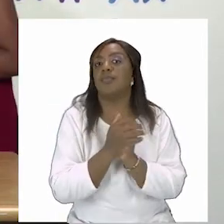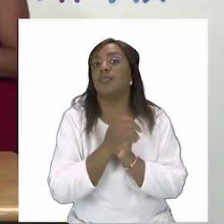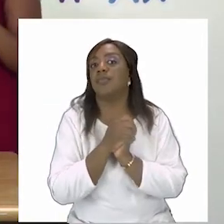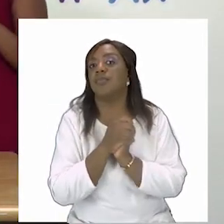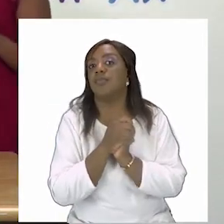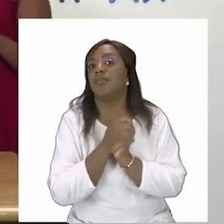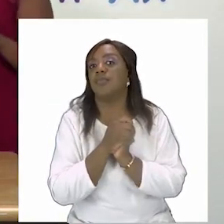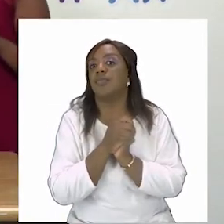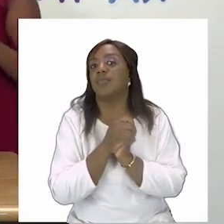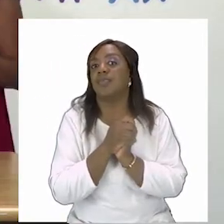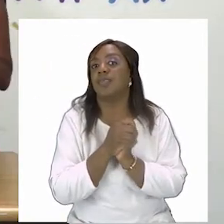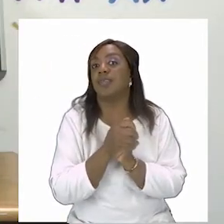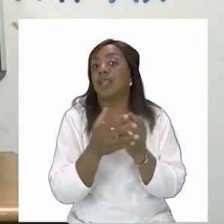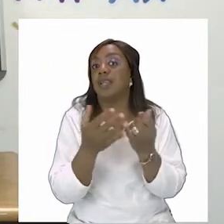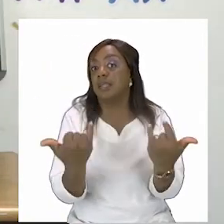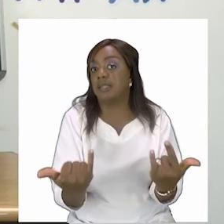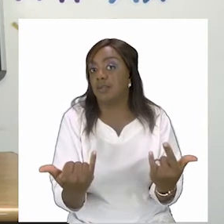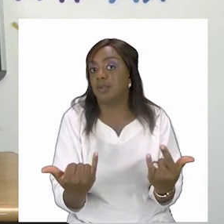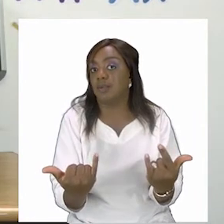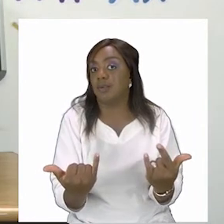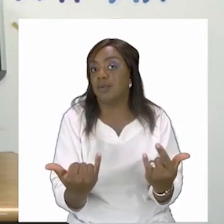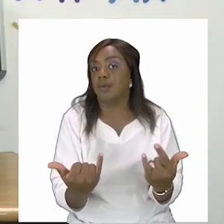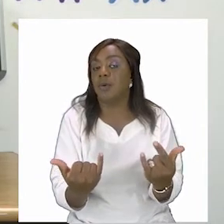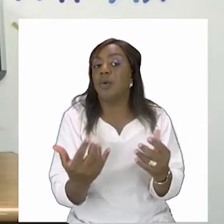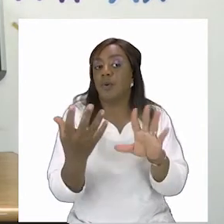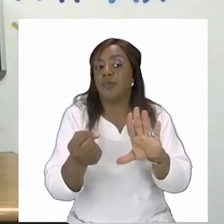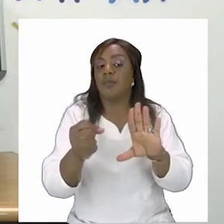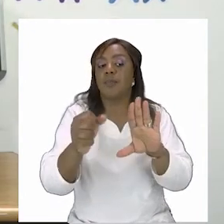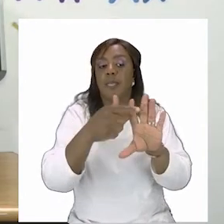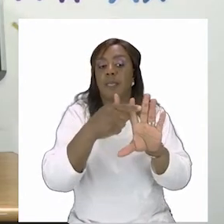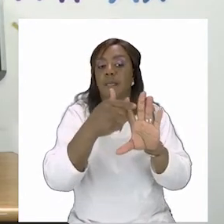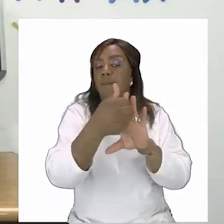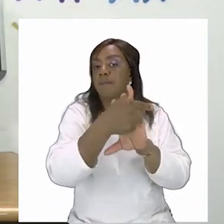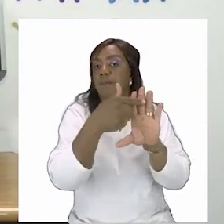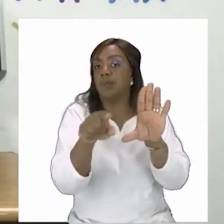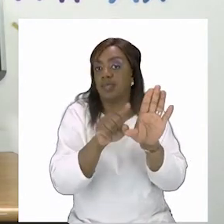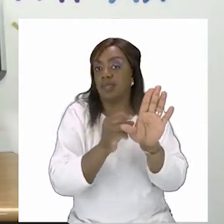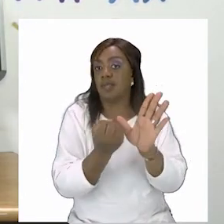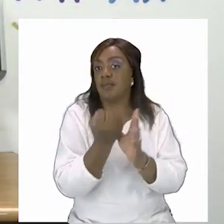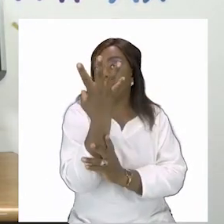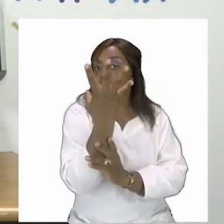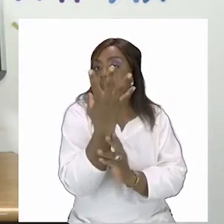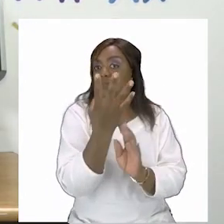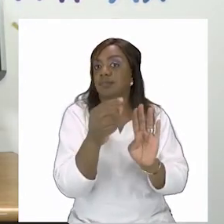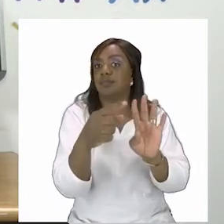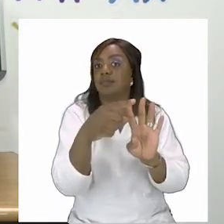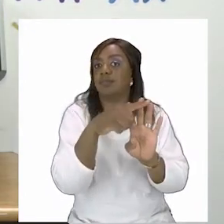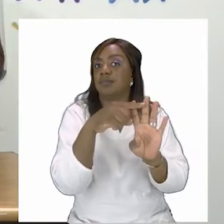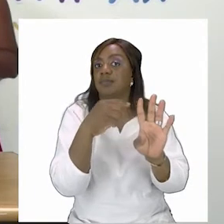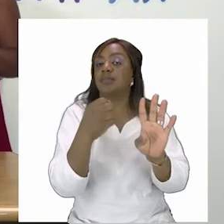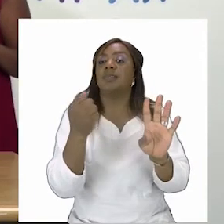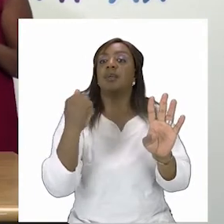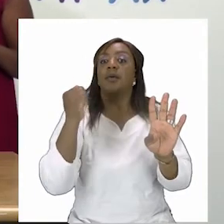so so far we have at the top because like a tree they grow we have grandfather